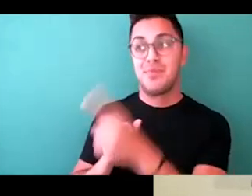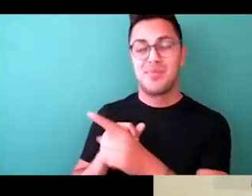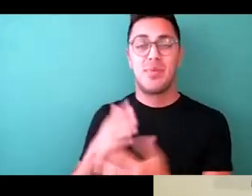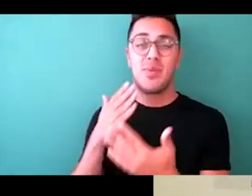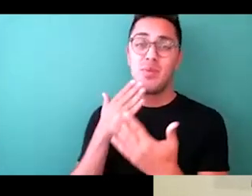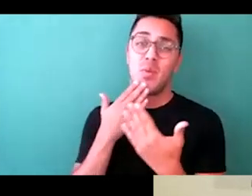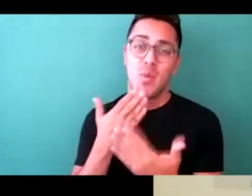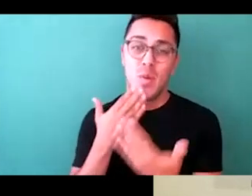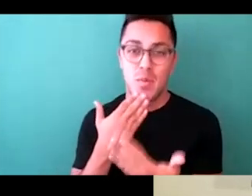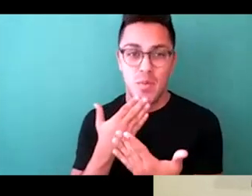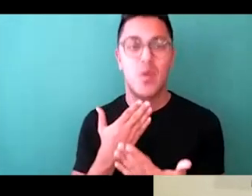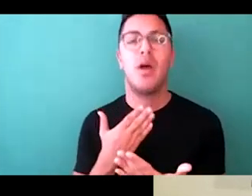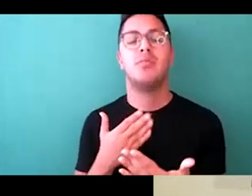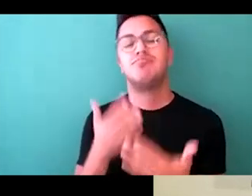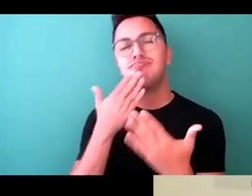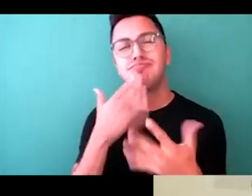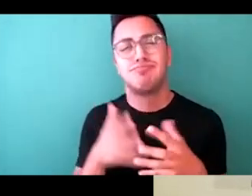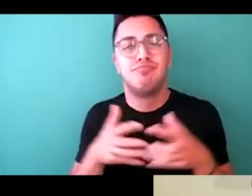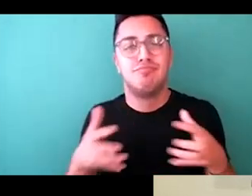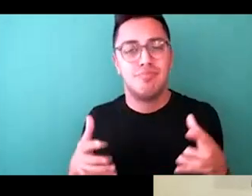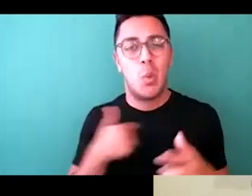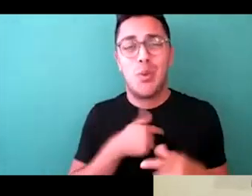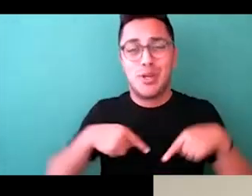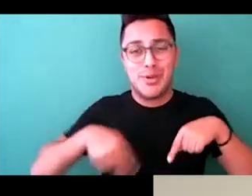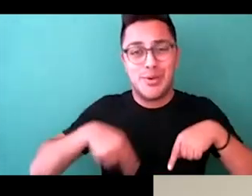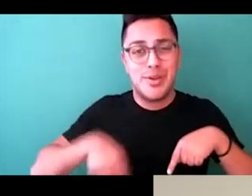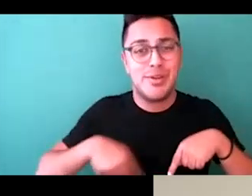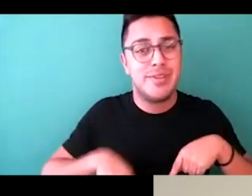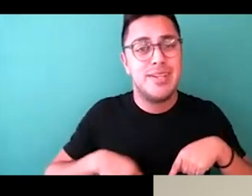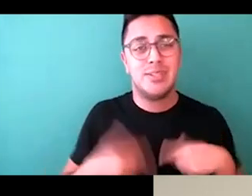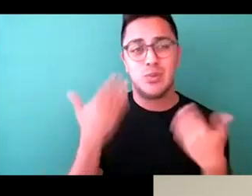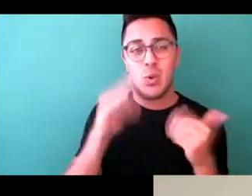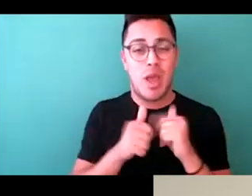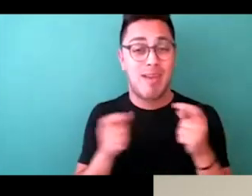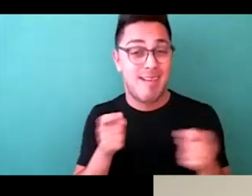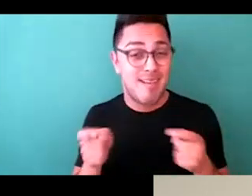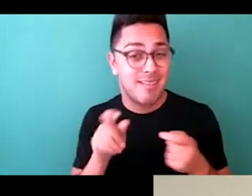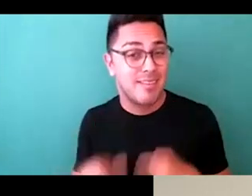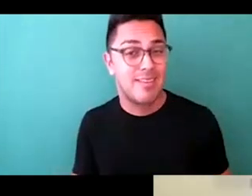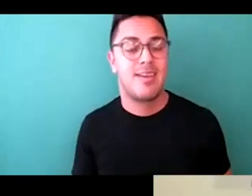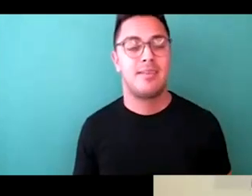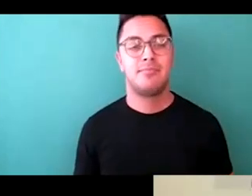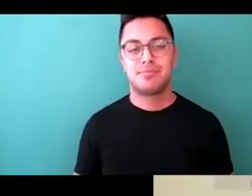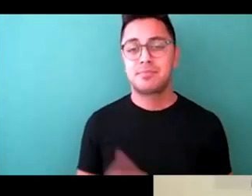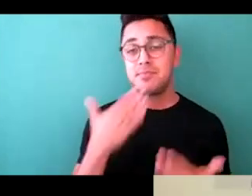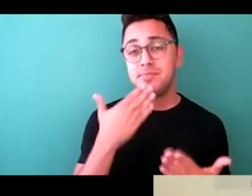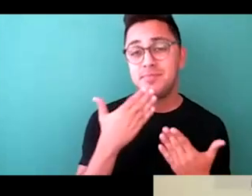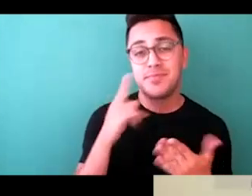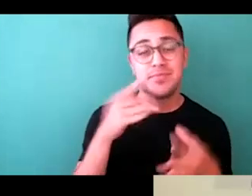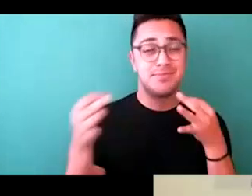thank you so much. We were a little nervous. We didn't know how to handle that. Thank you so explaining why